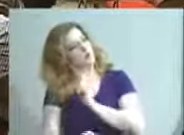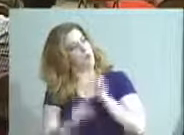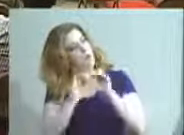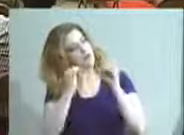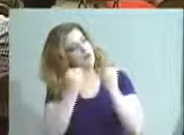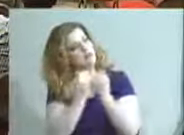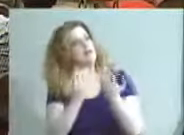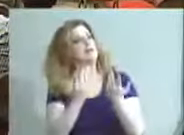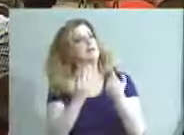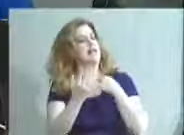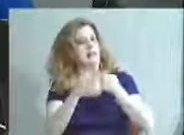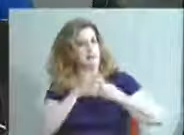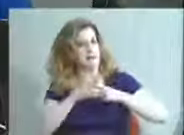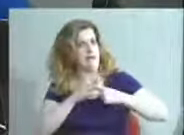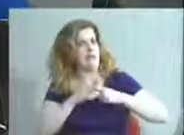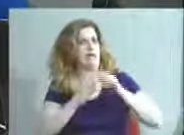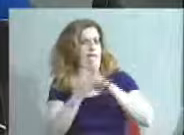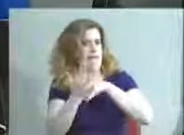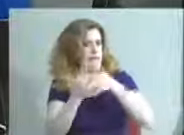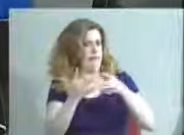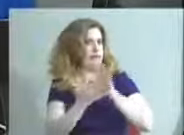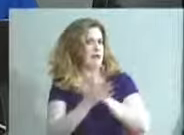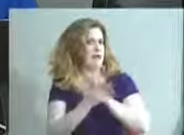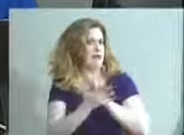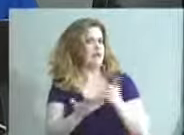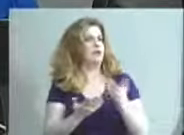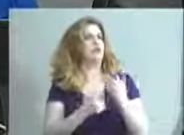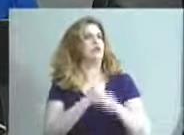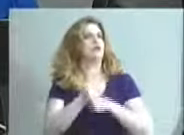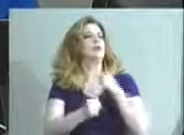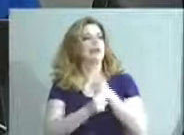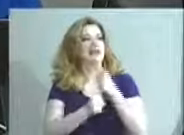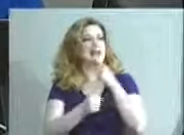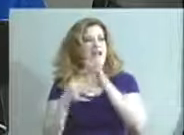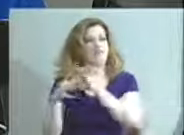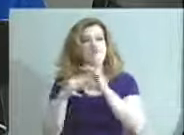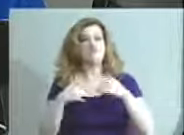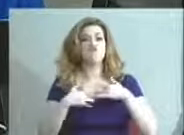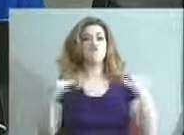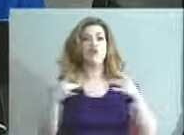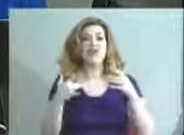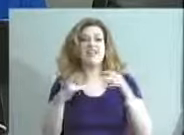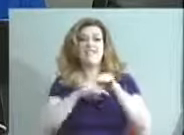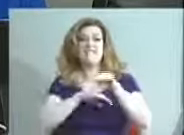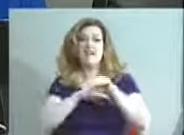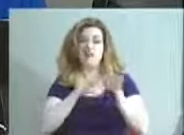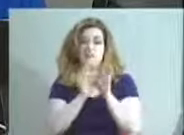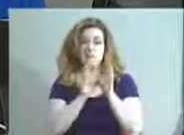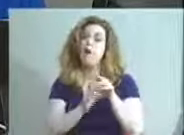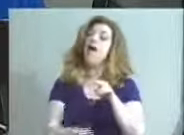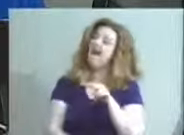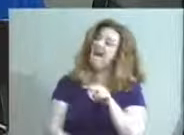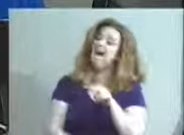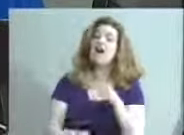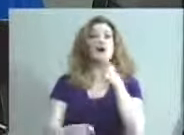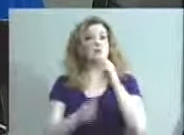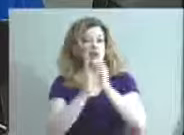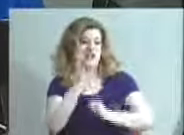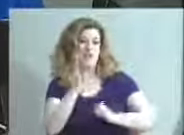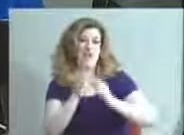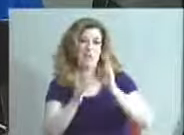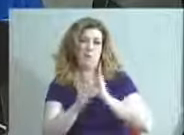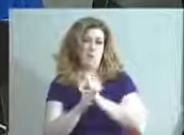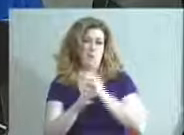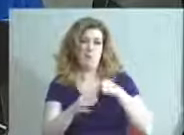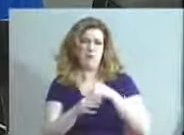at the beginning of the calendar year. And this was particularly with regard to advisory committees. Yes. We actually took a board member off of a